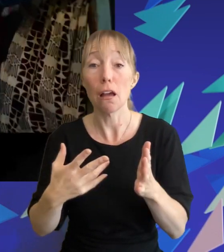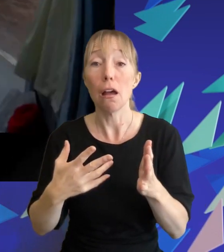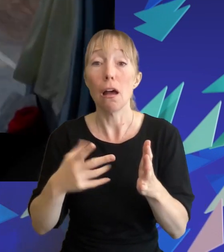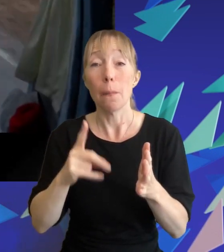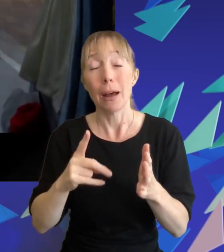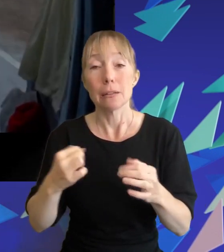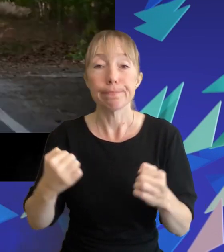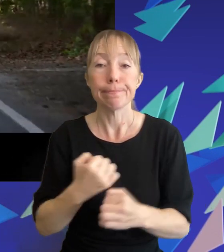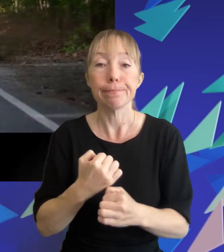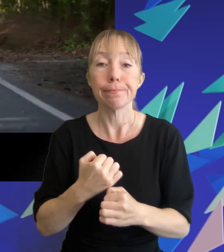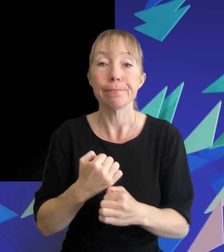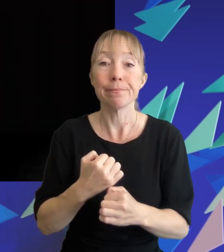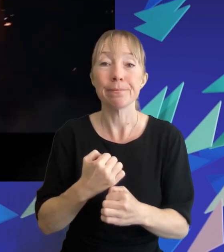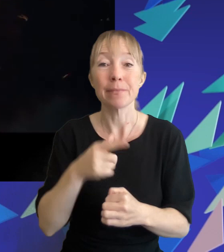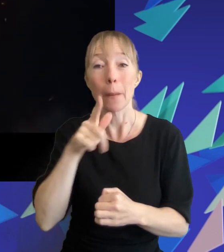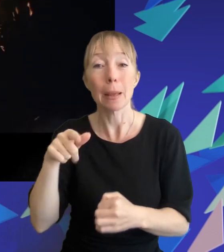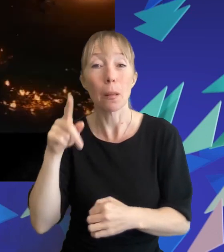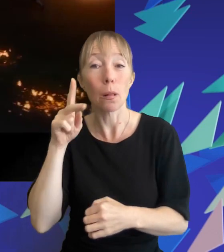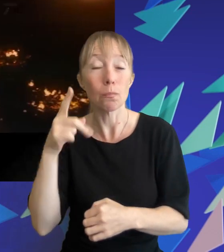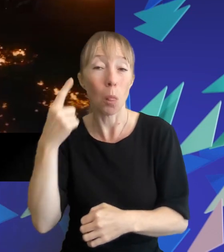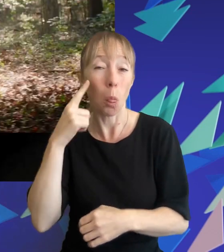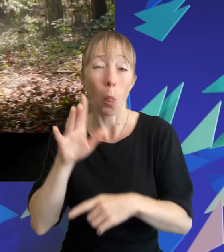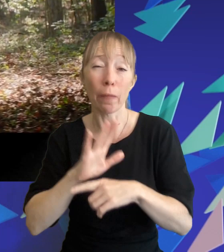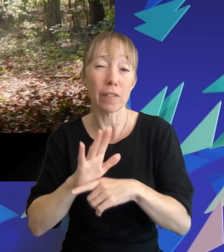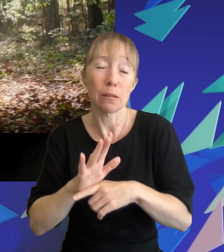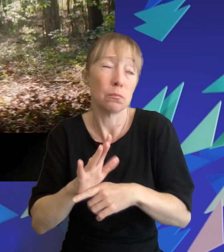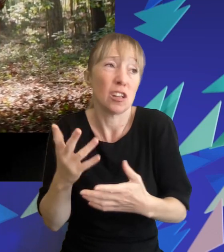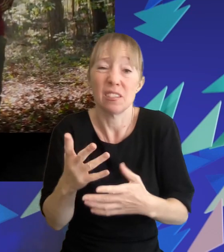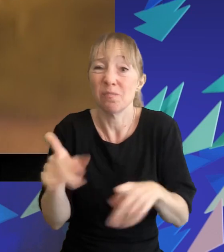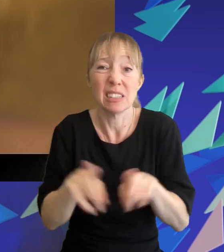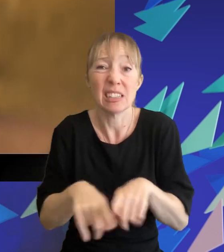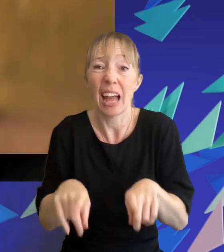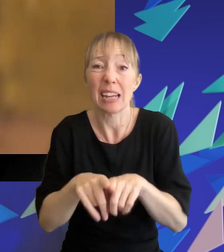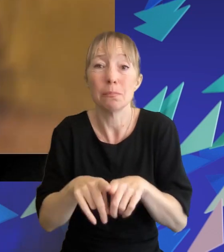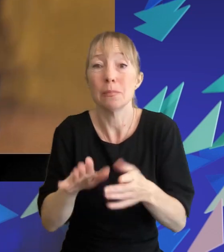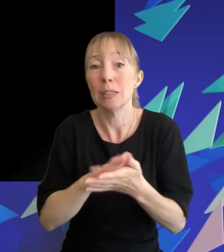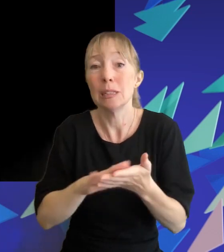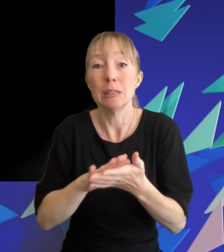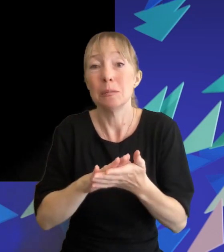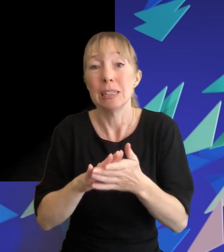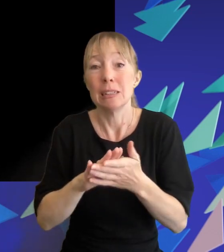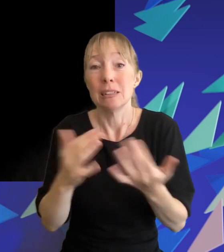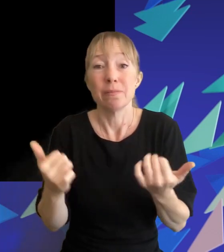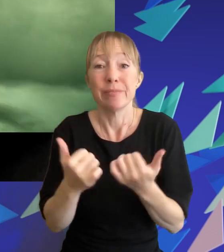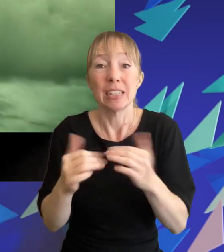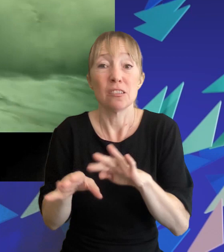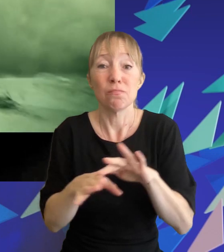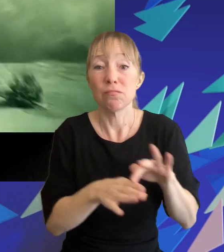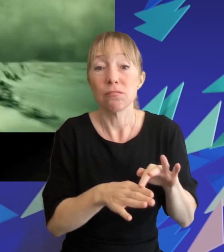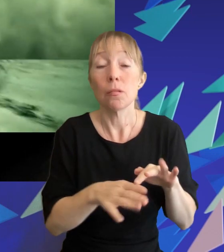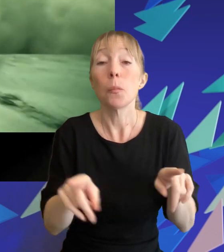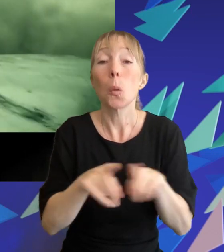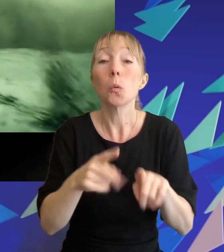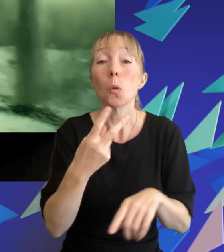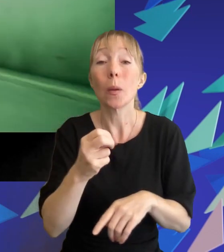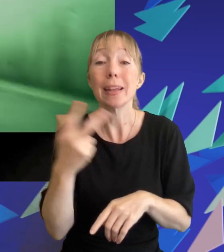people thought the film lacked originality and it was another franchise doomed to the movie graveyard also in 2018